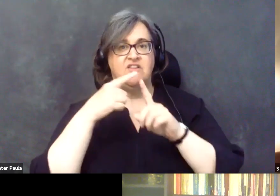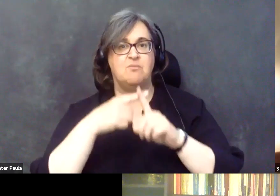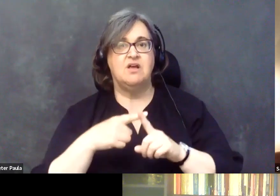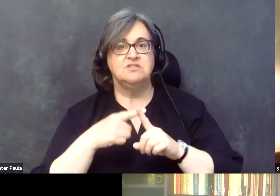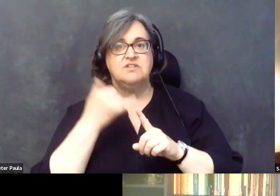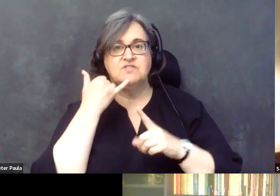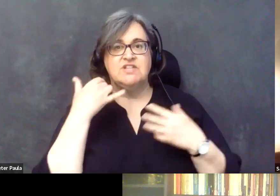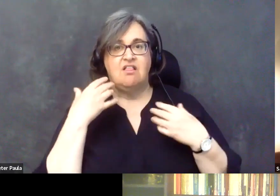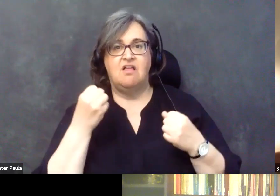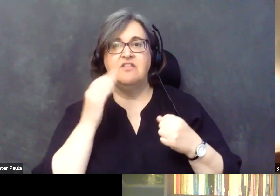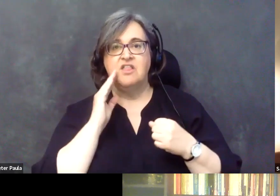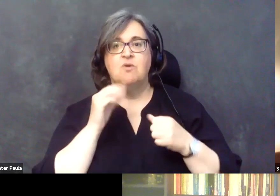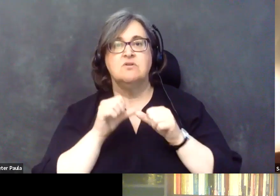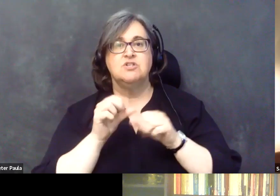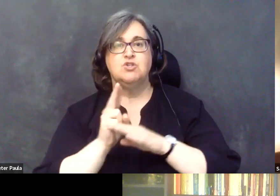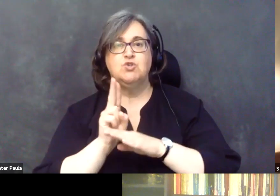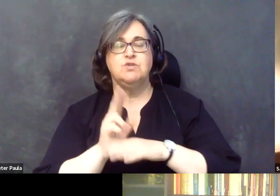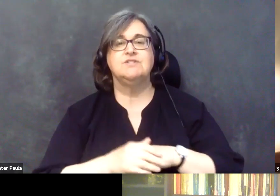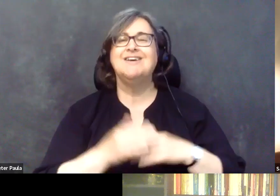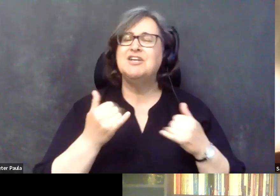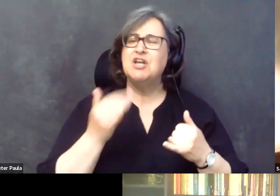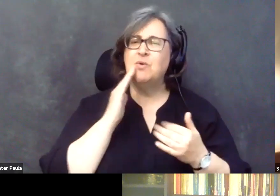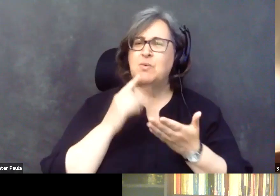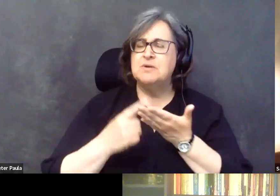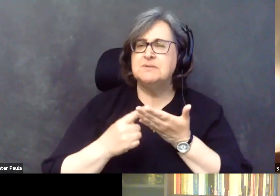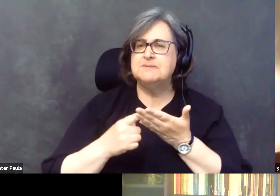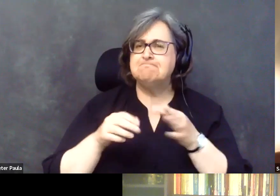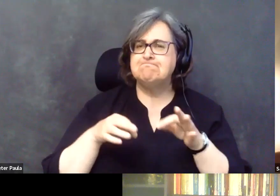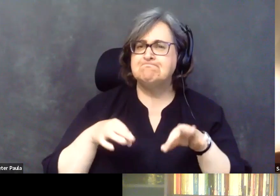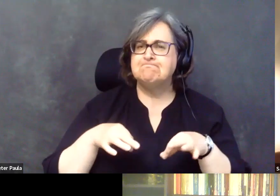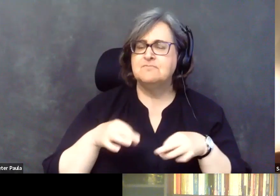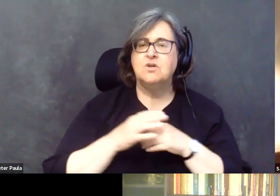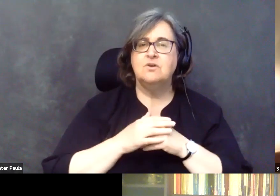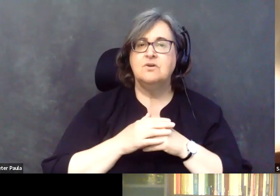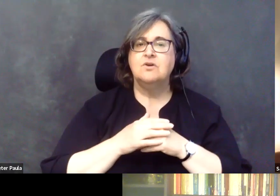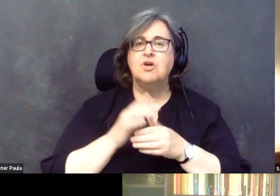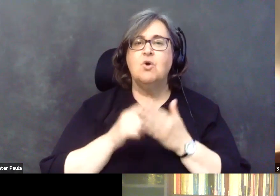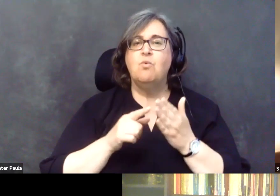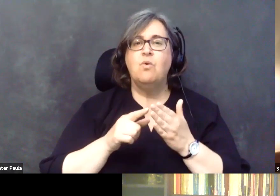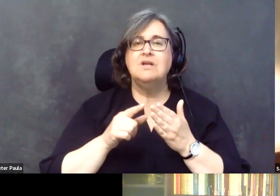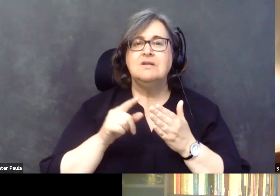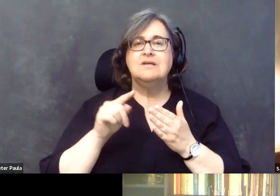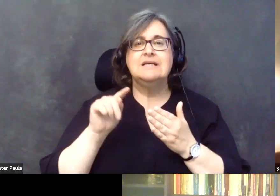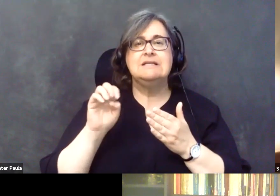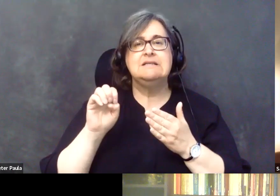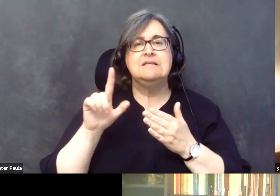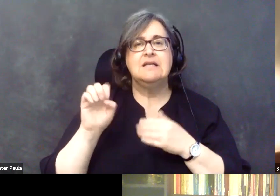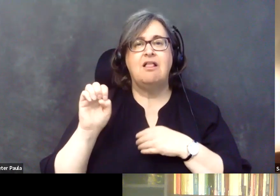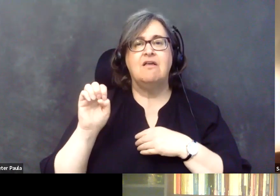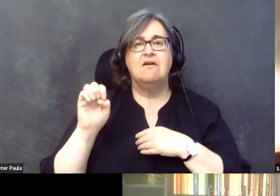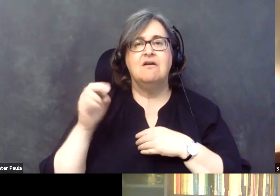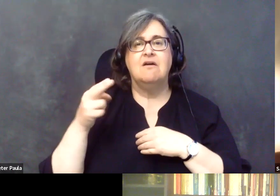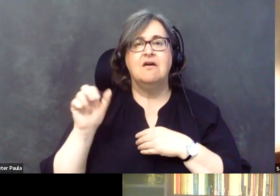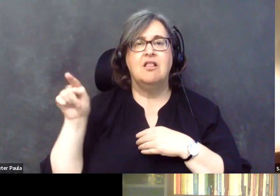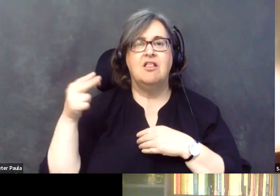use it. Yeah. So let's get into that a little bit. Tell us, tell us about what, what telehealth is, what, when we talk